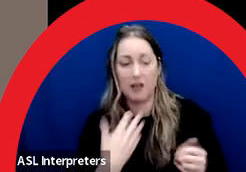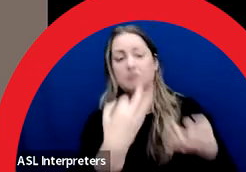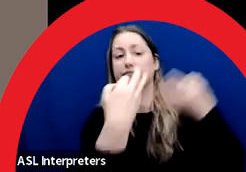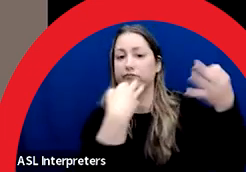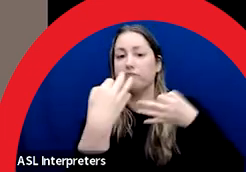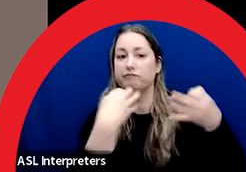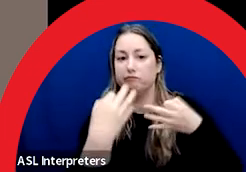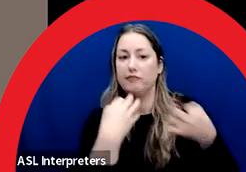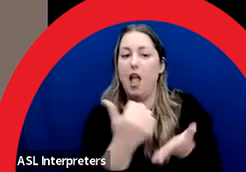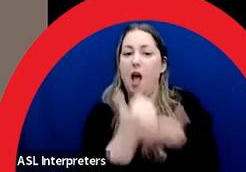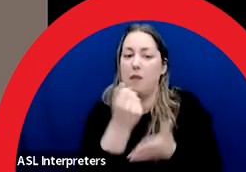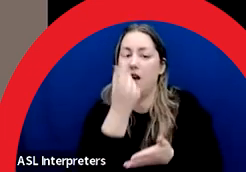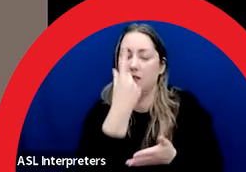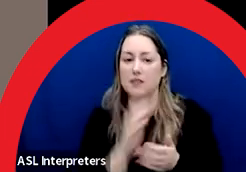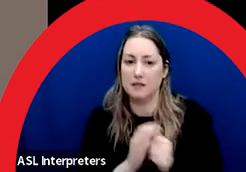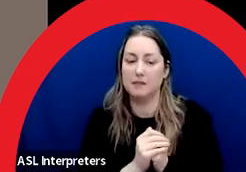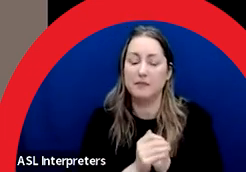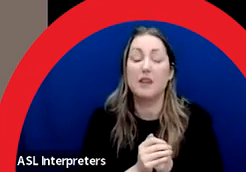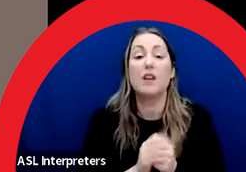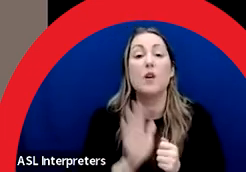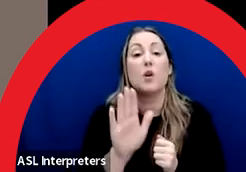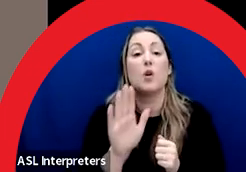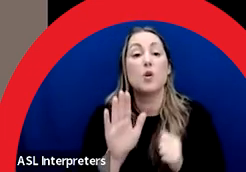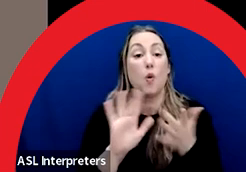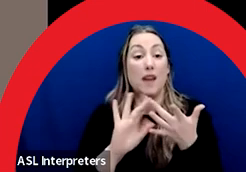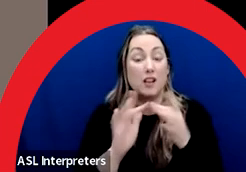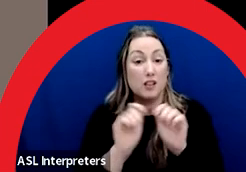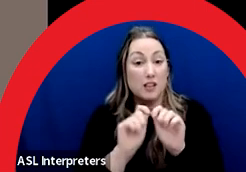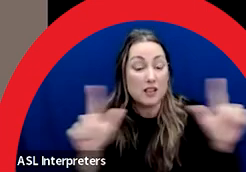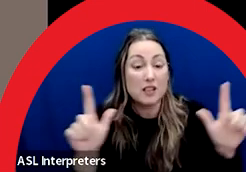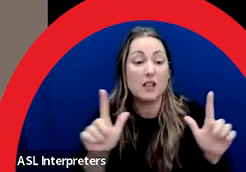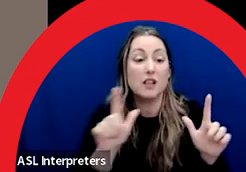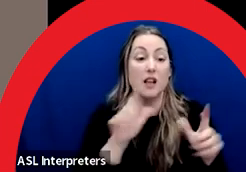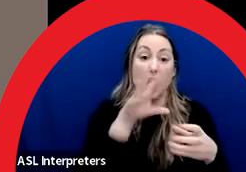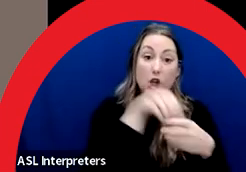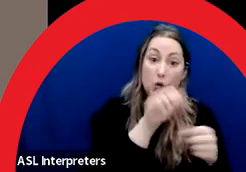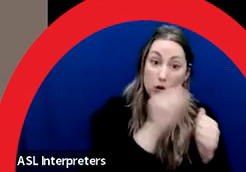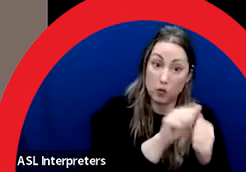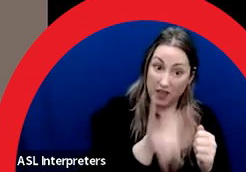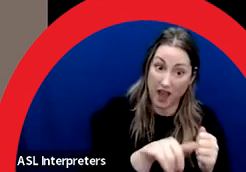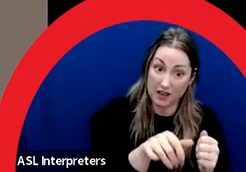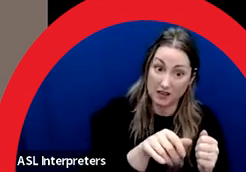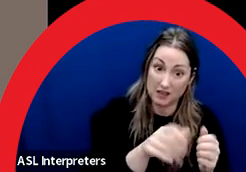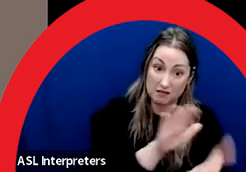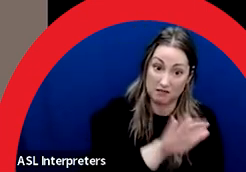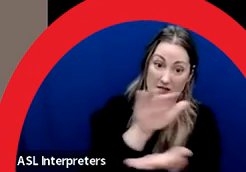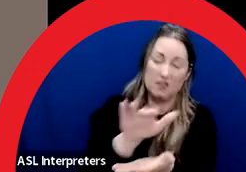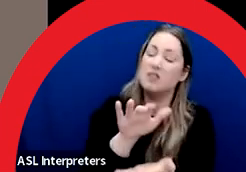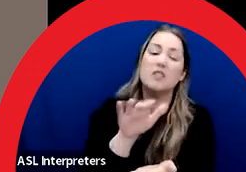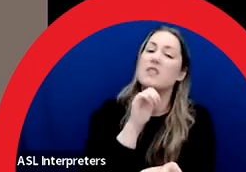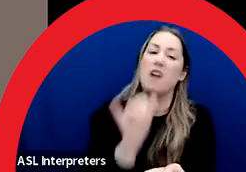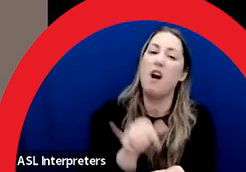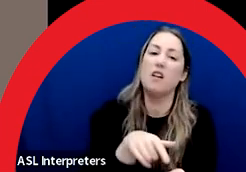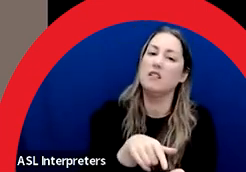Keep in mind, your website and other links are not part of your submission package. So you must be